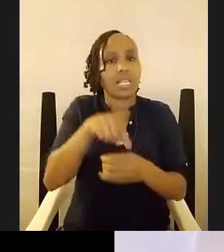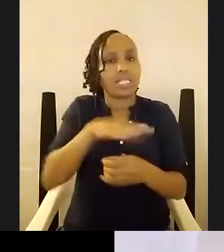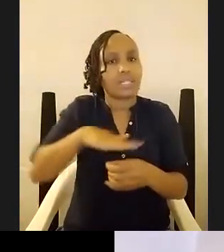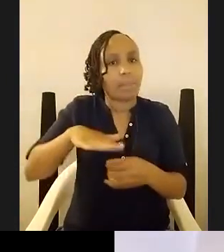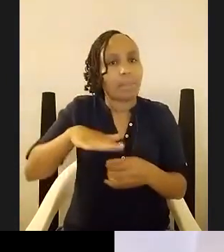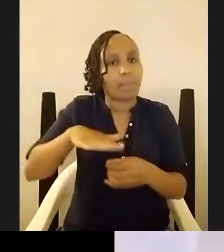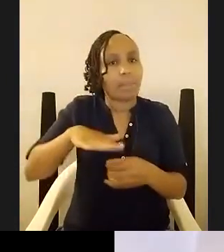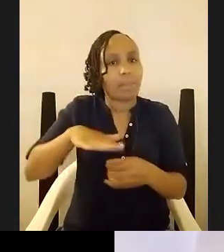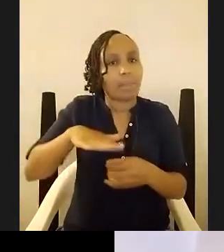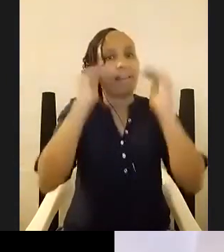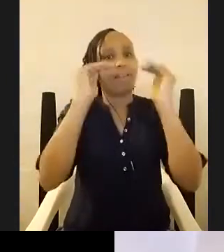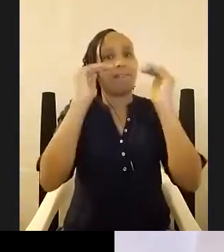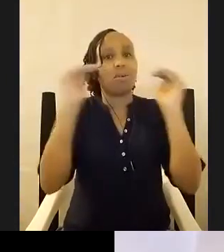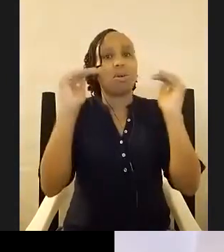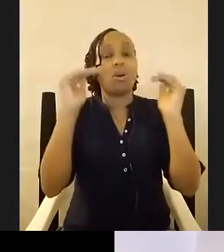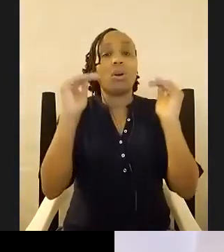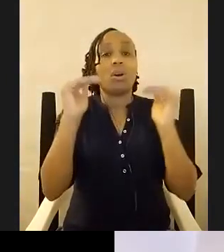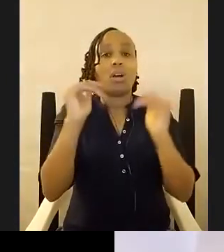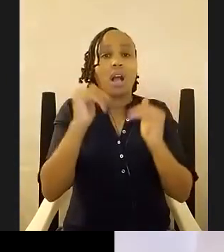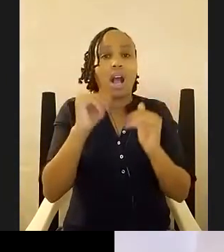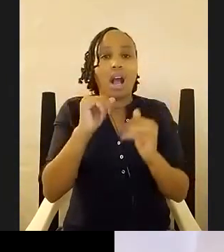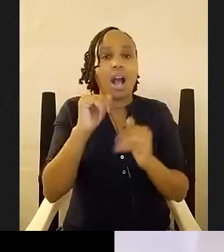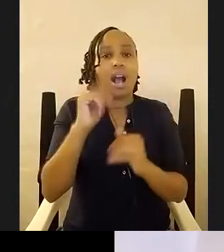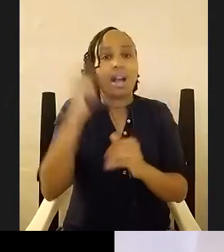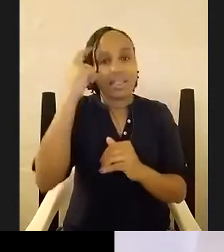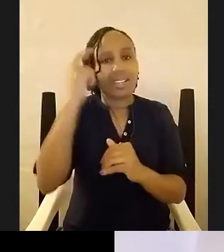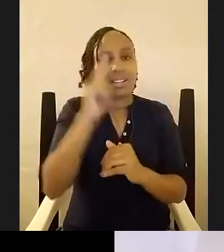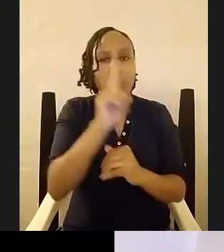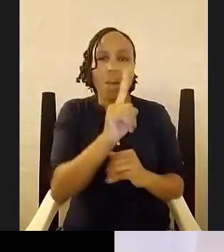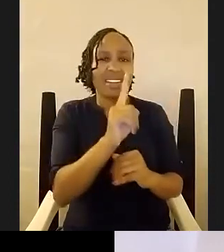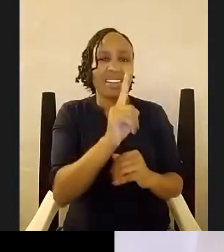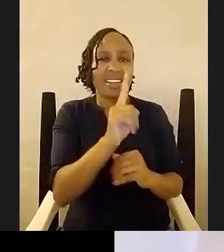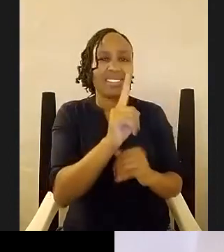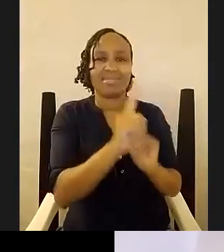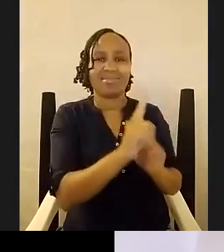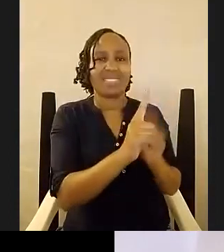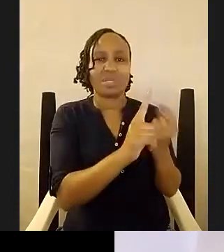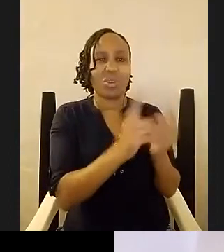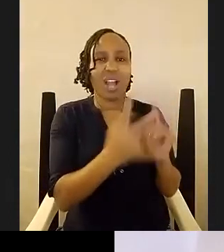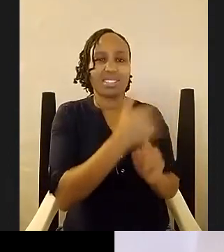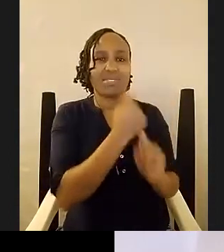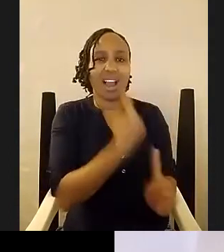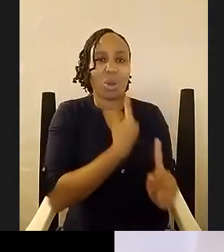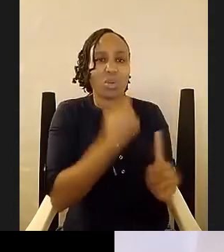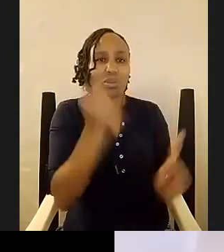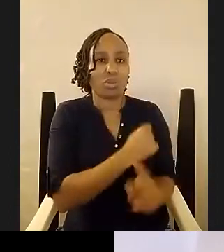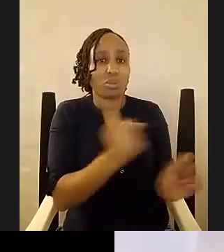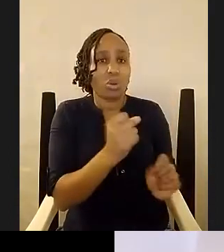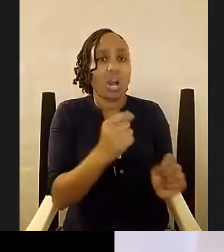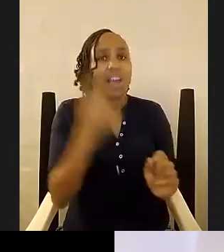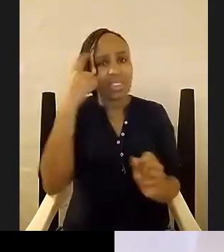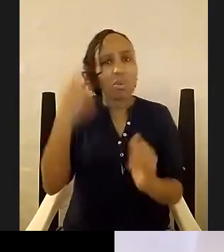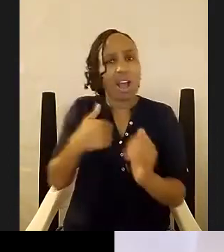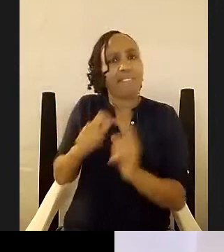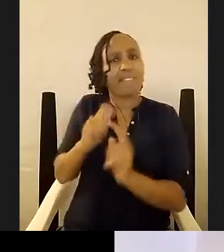um i don't think i think one is too smaller number to make it alone and i think they're really talented writers from this part of the world